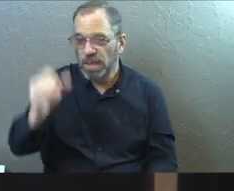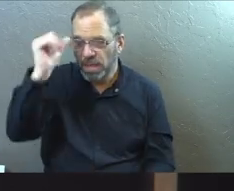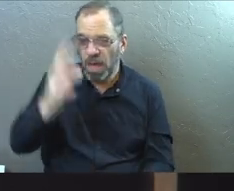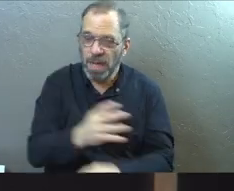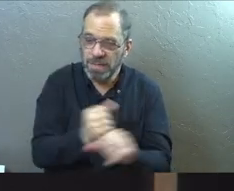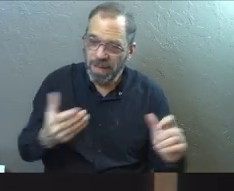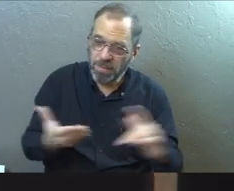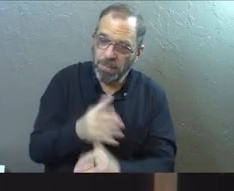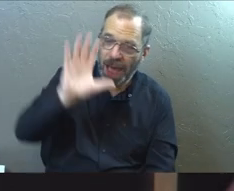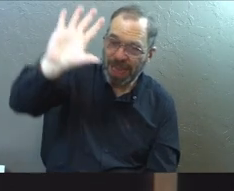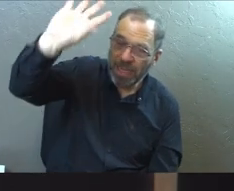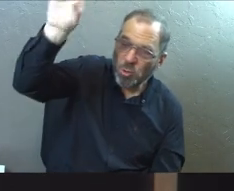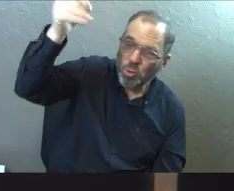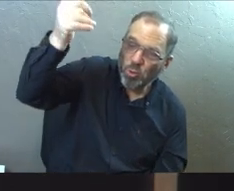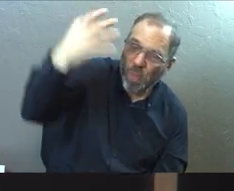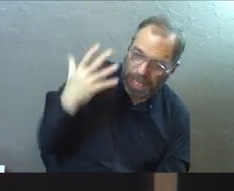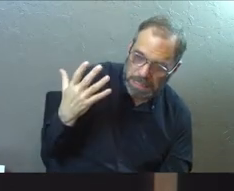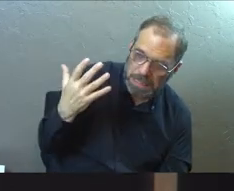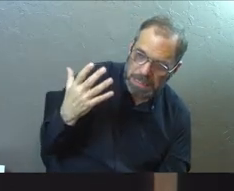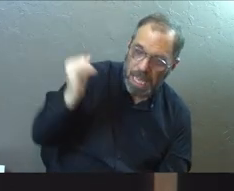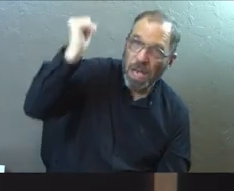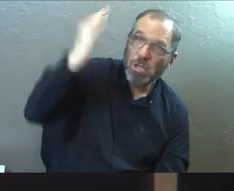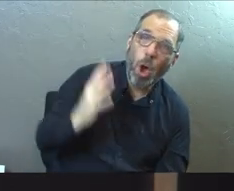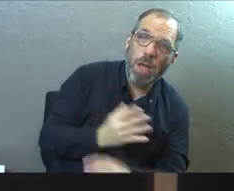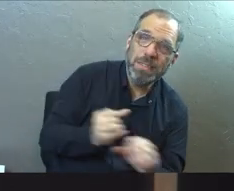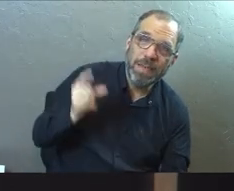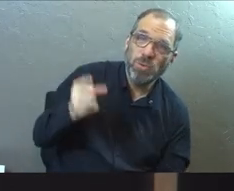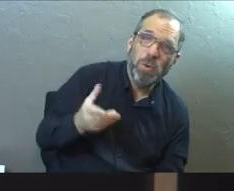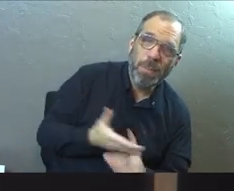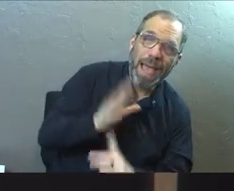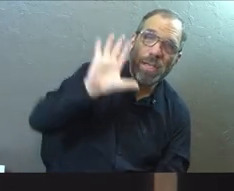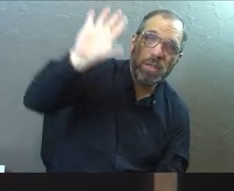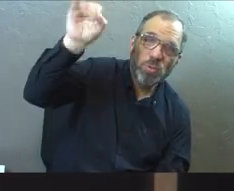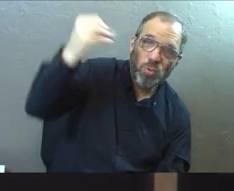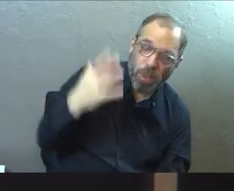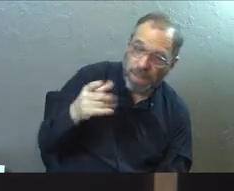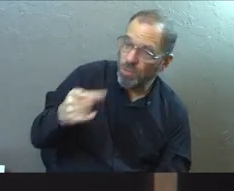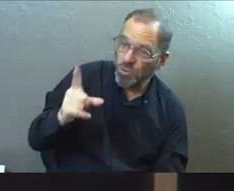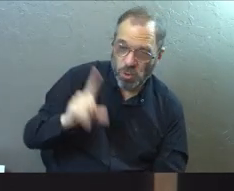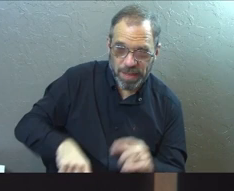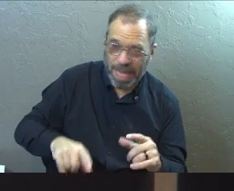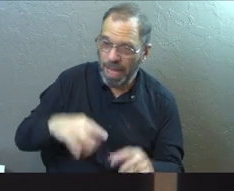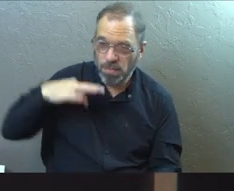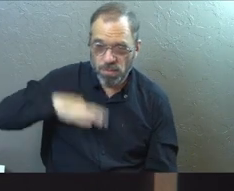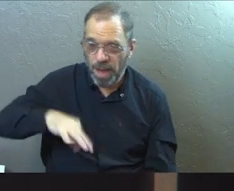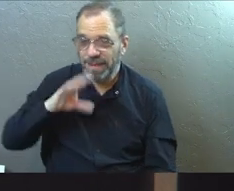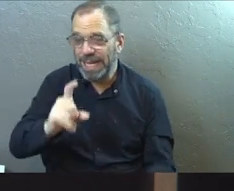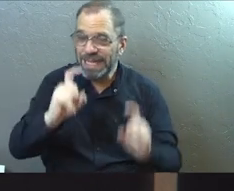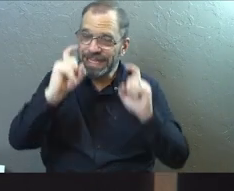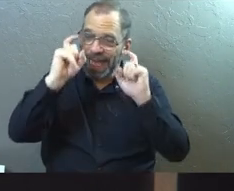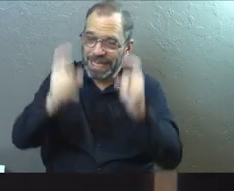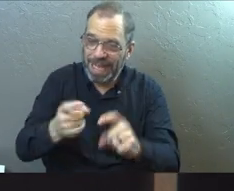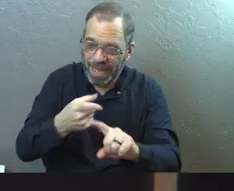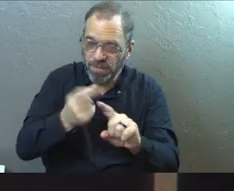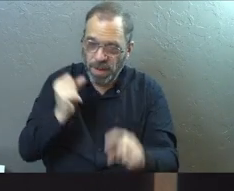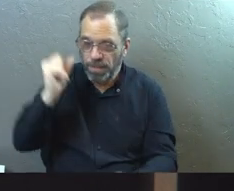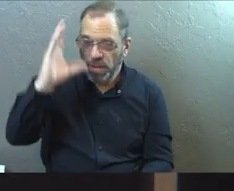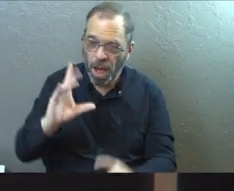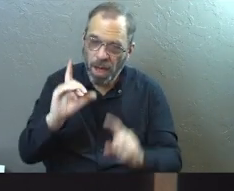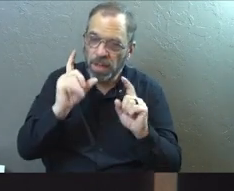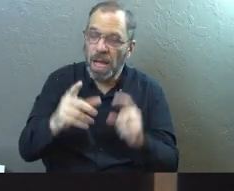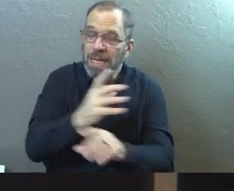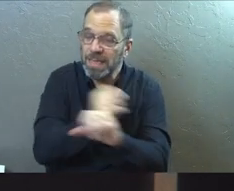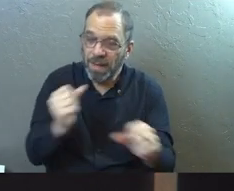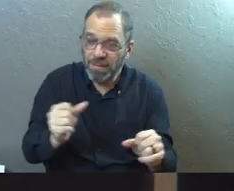God saved you by his grace. God saved you by his grace when you believed. And you can't take credit for this. It is a gift from God.